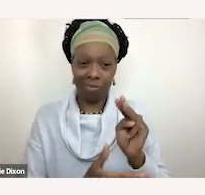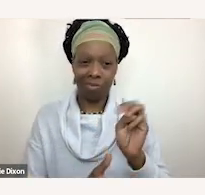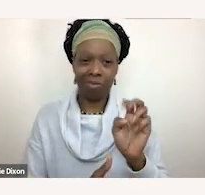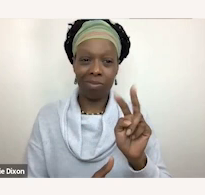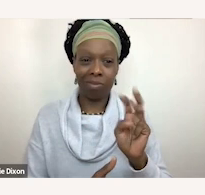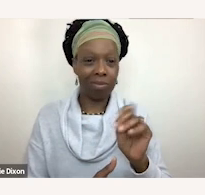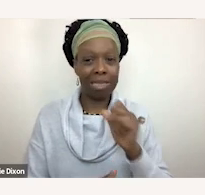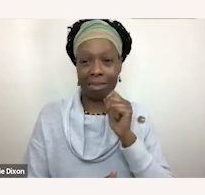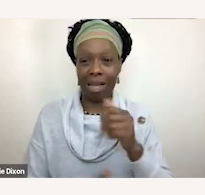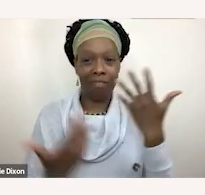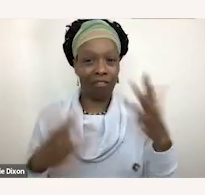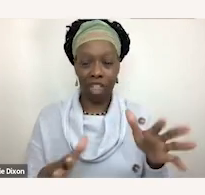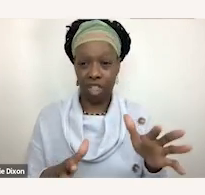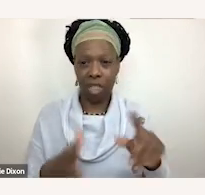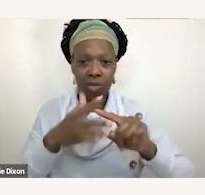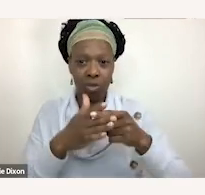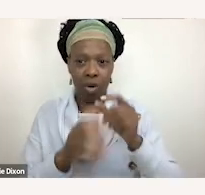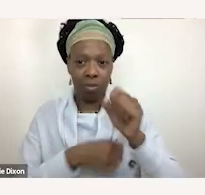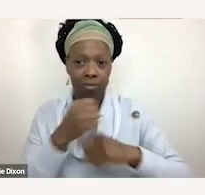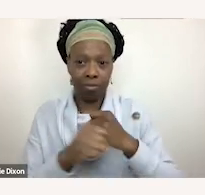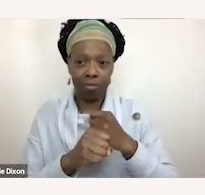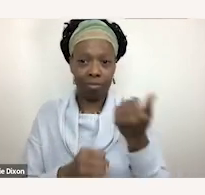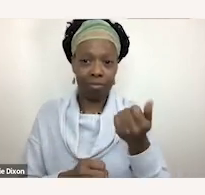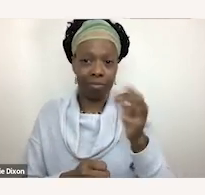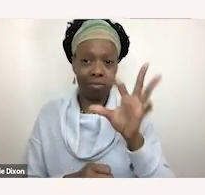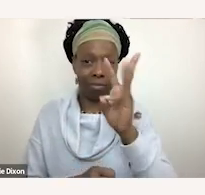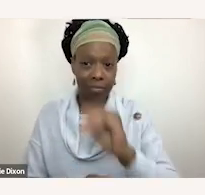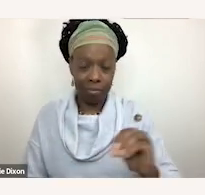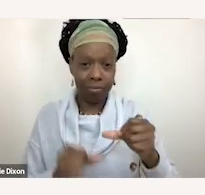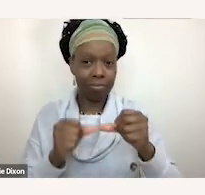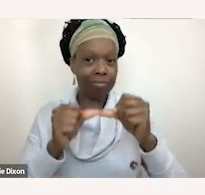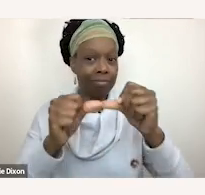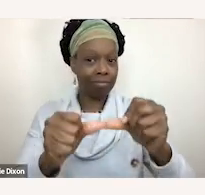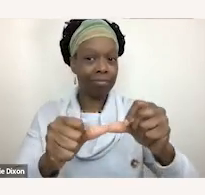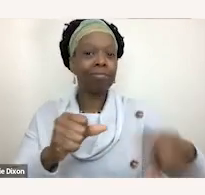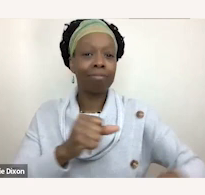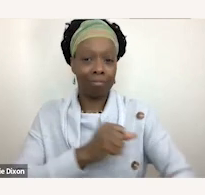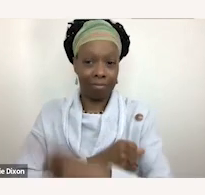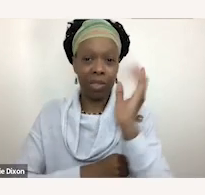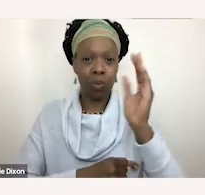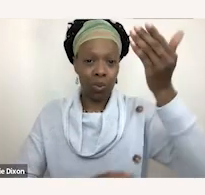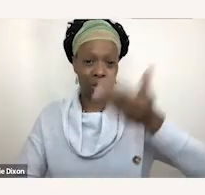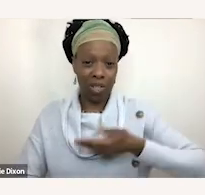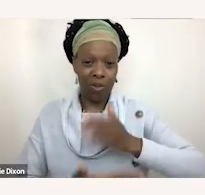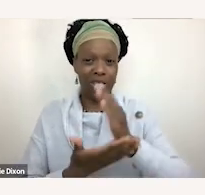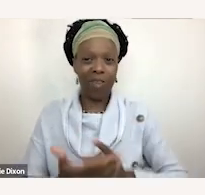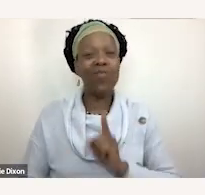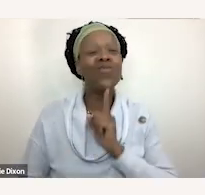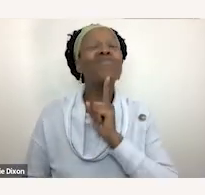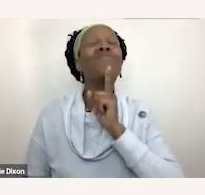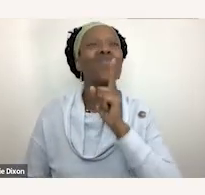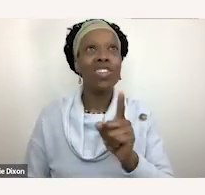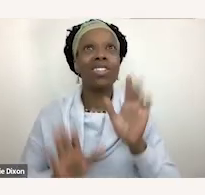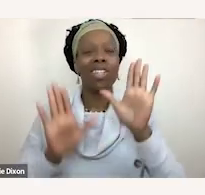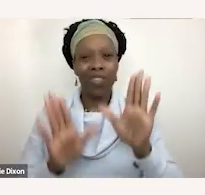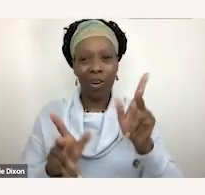1960s um it is still very much going on today and and you we're going to actually introduce you to some really incredible people